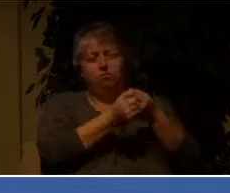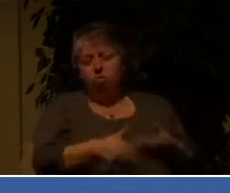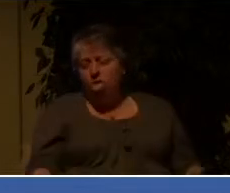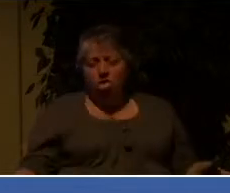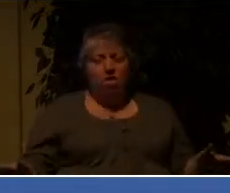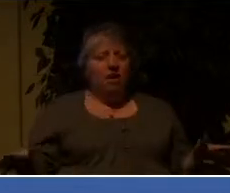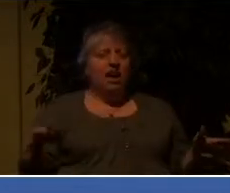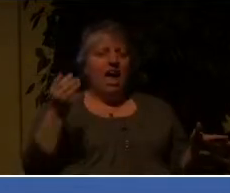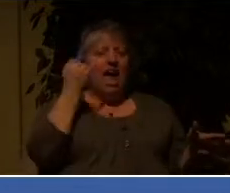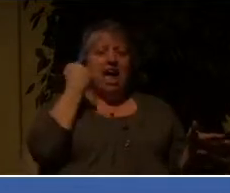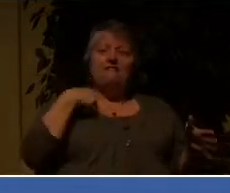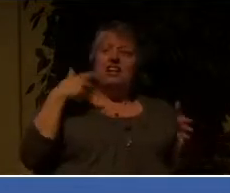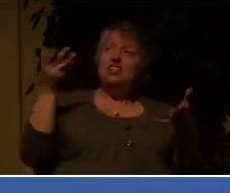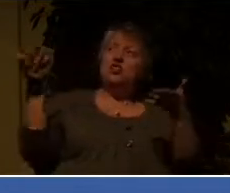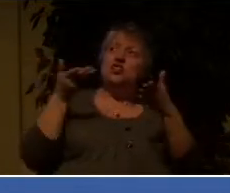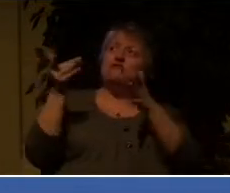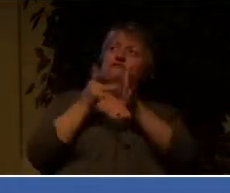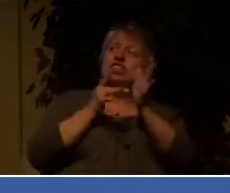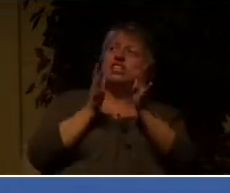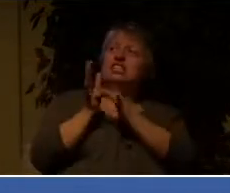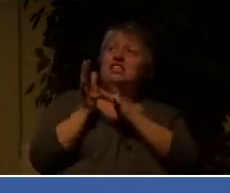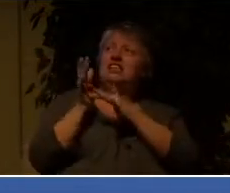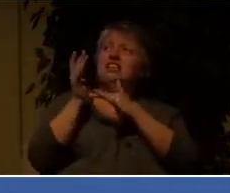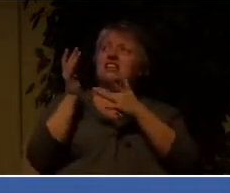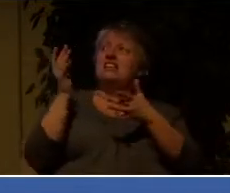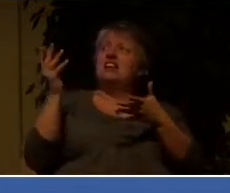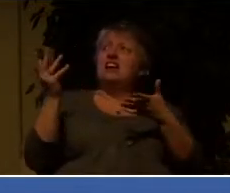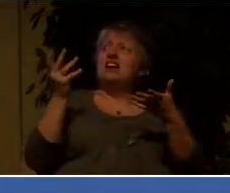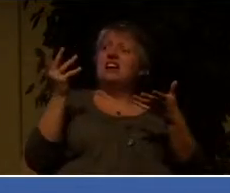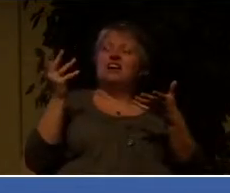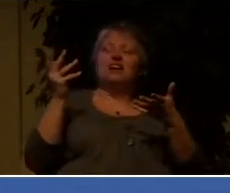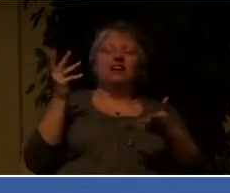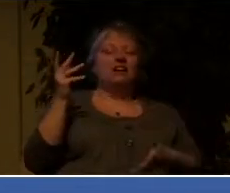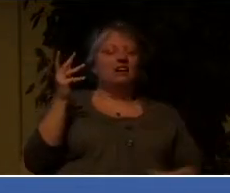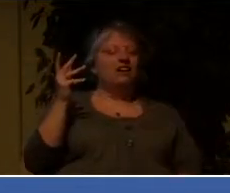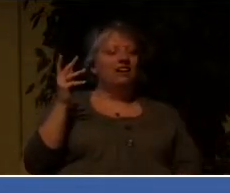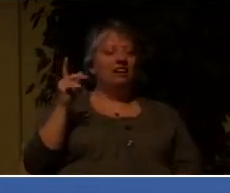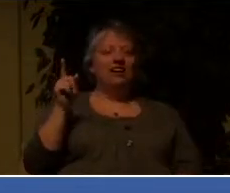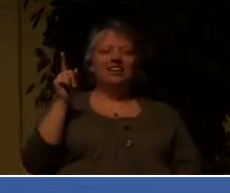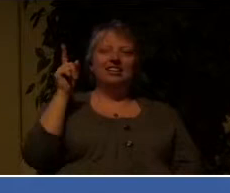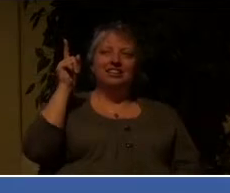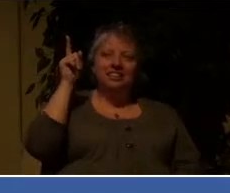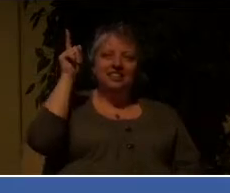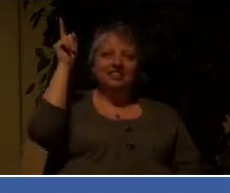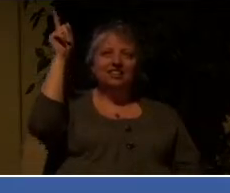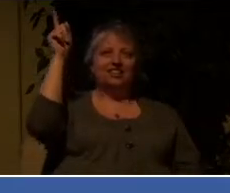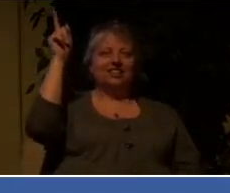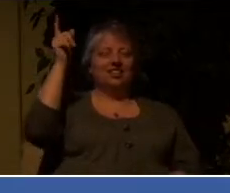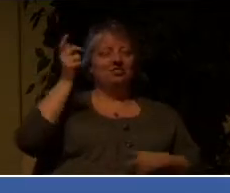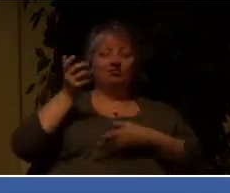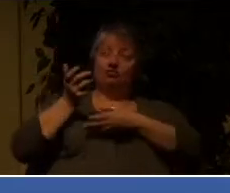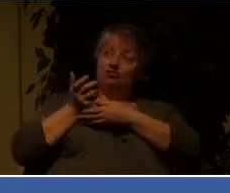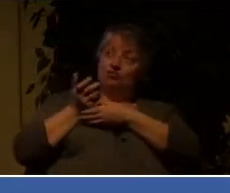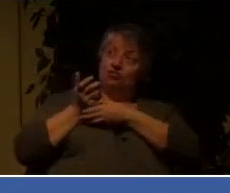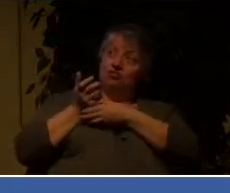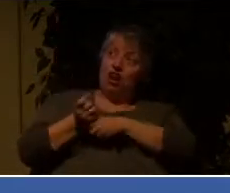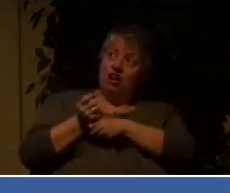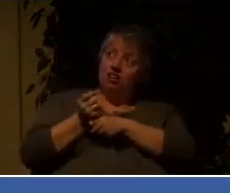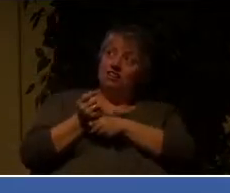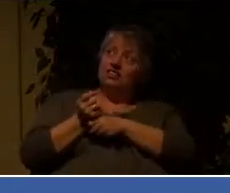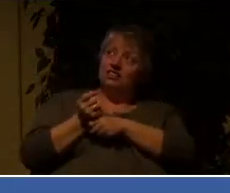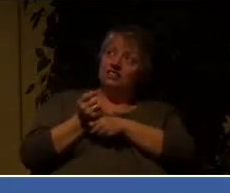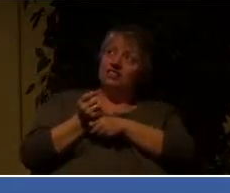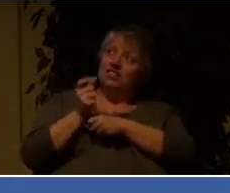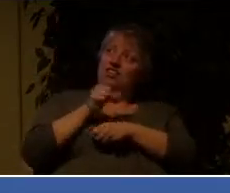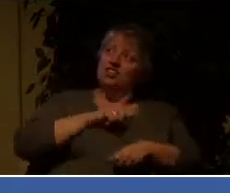surrender myself to Jesus, it'll be nothing. But the antidote to that is to trust in the